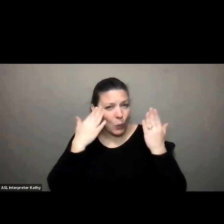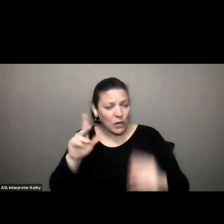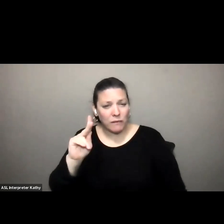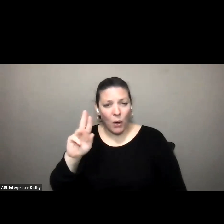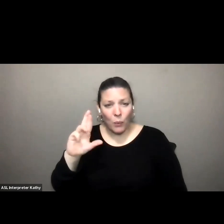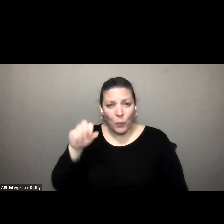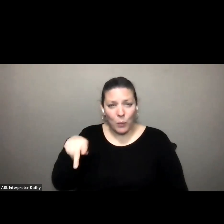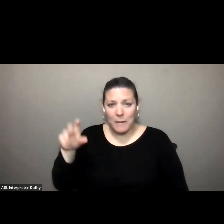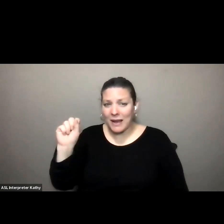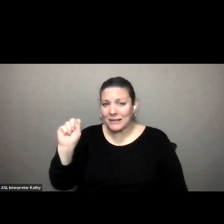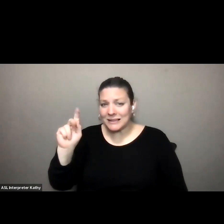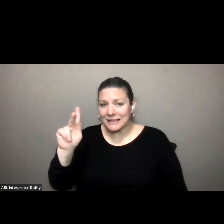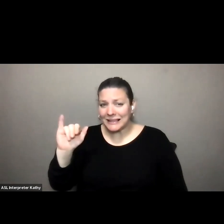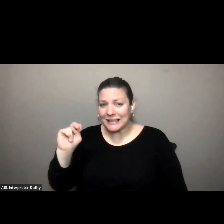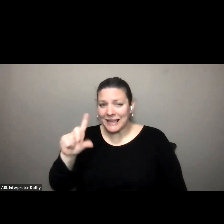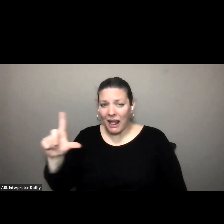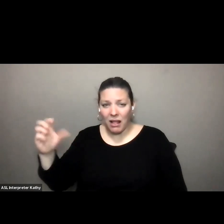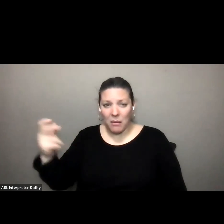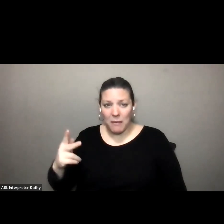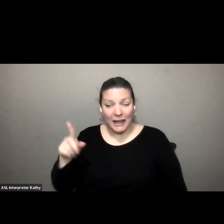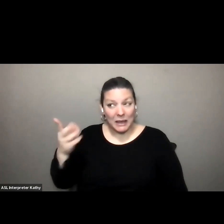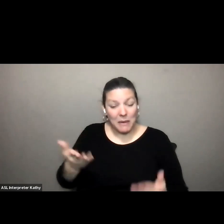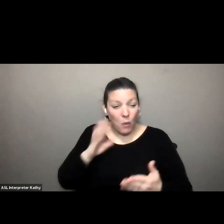coming back or he might have to be after me